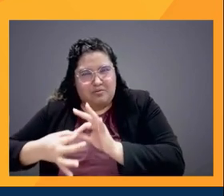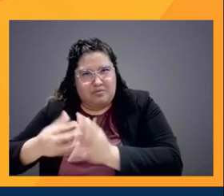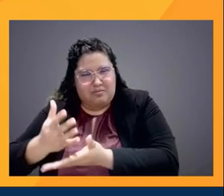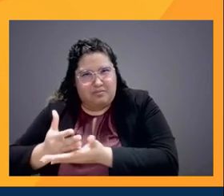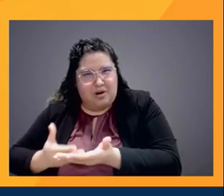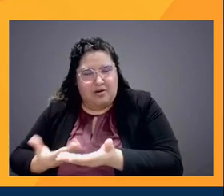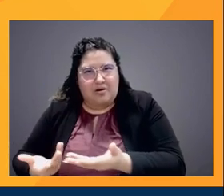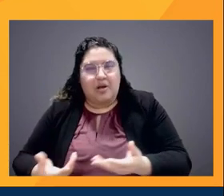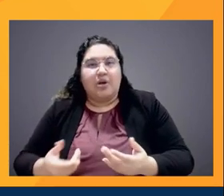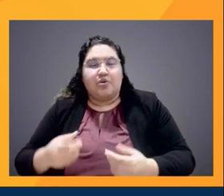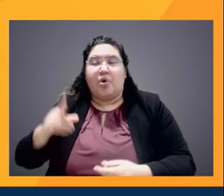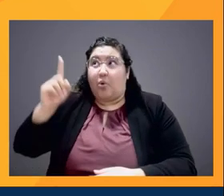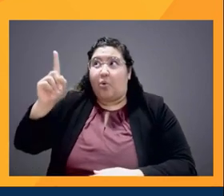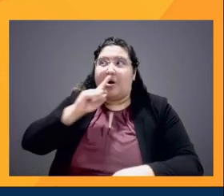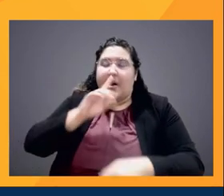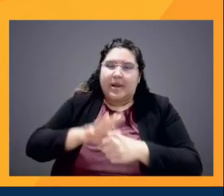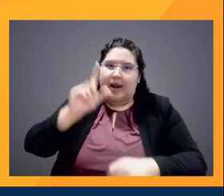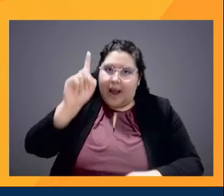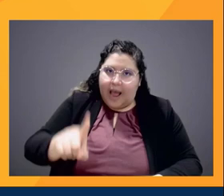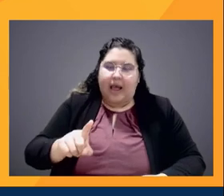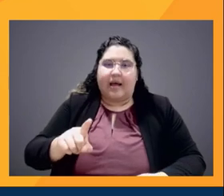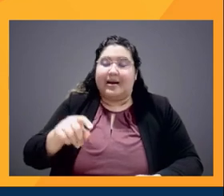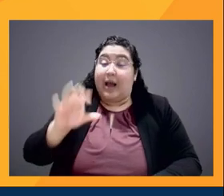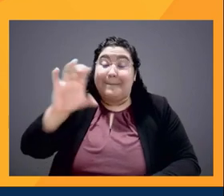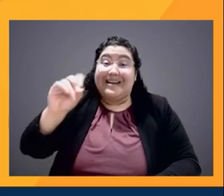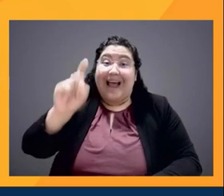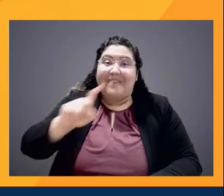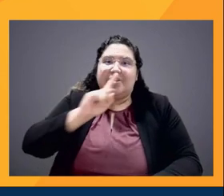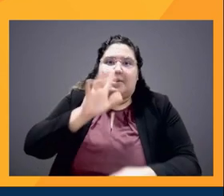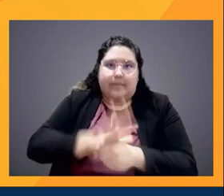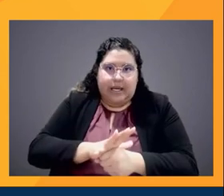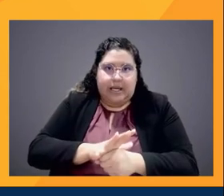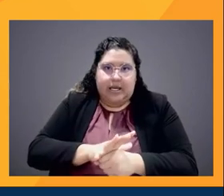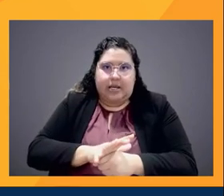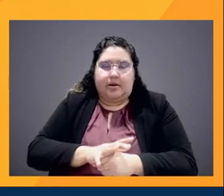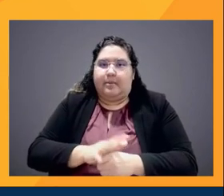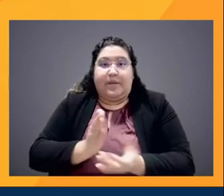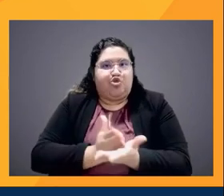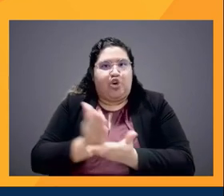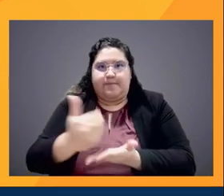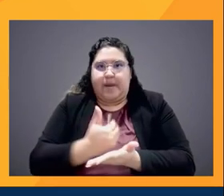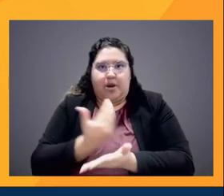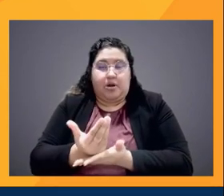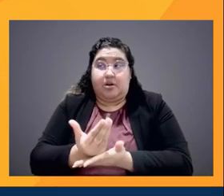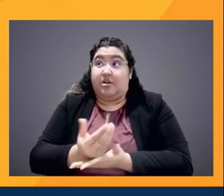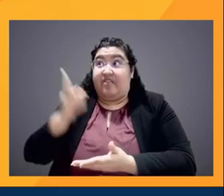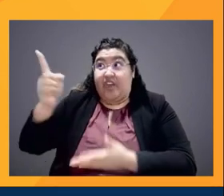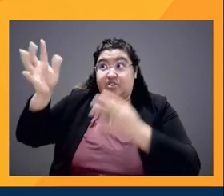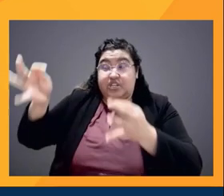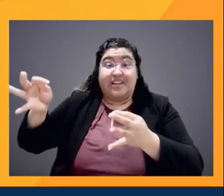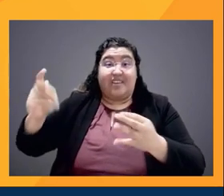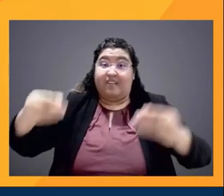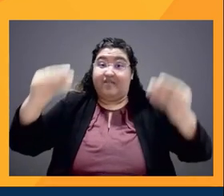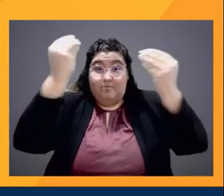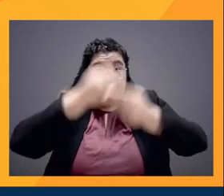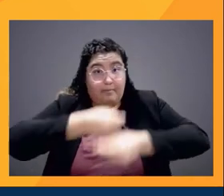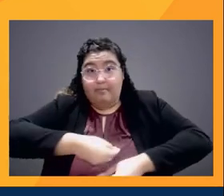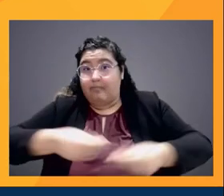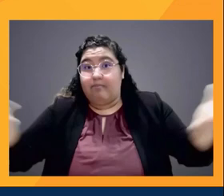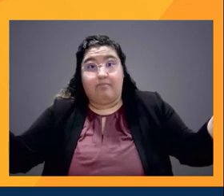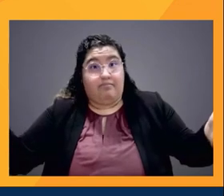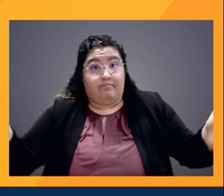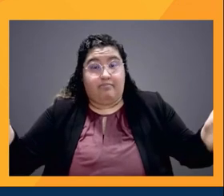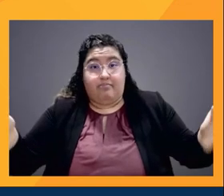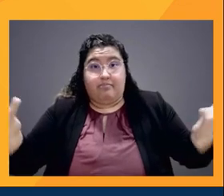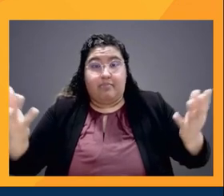a commitment, be transparent, be public about their, you know, push to,